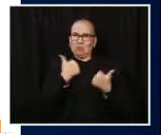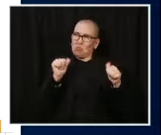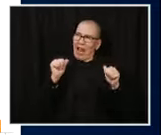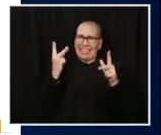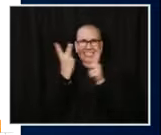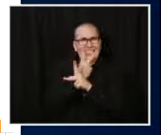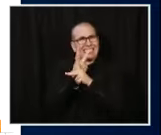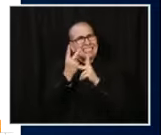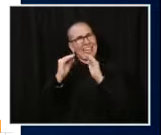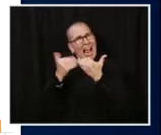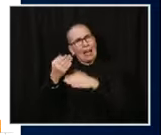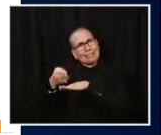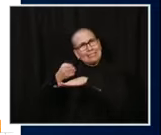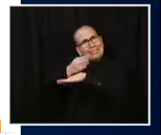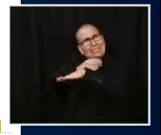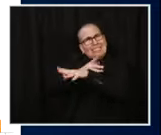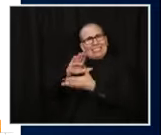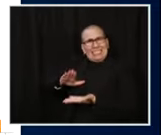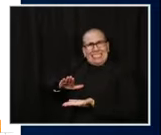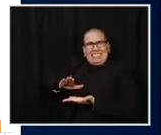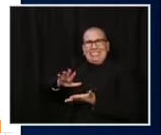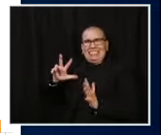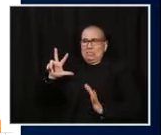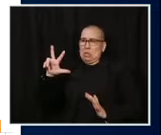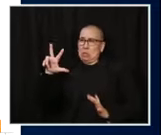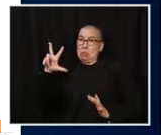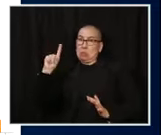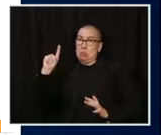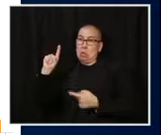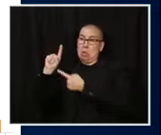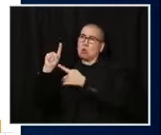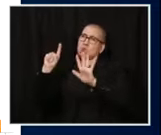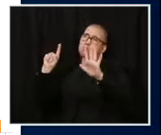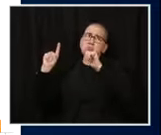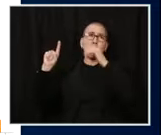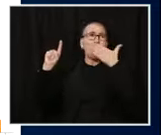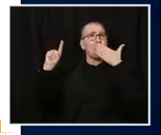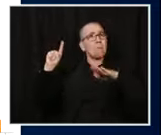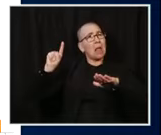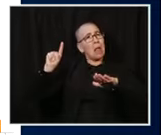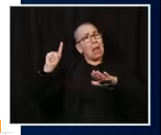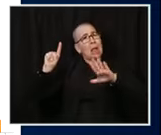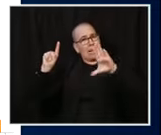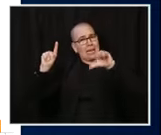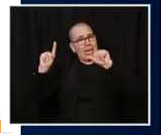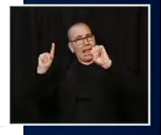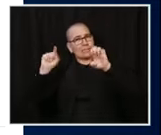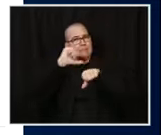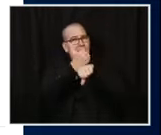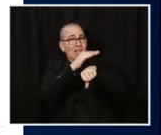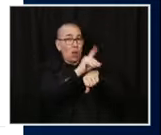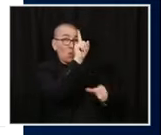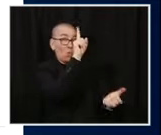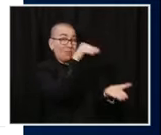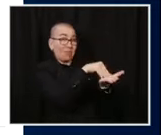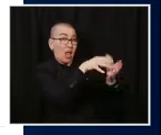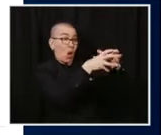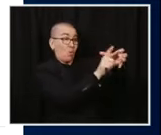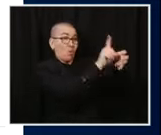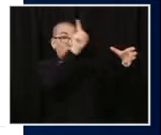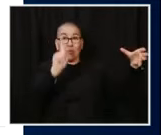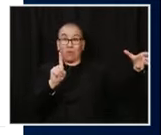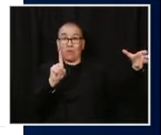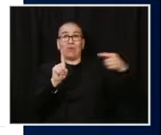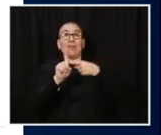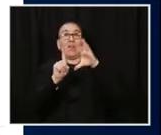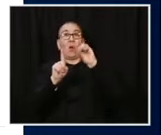So 31st out of 50 states in a number of cases per 1,000 residents, as you can see on this chart. And we rank